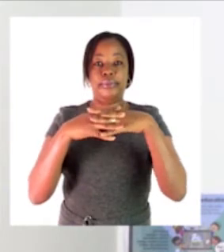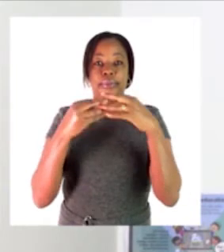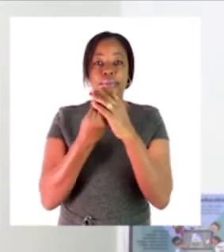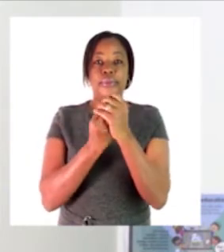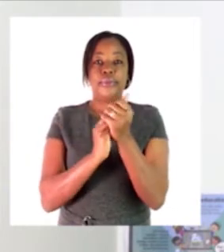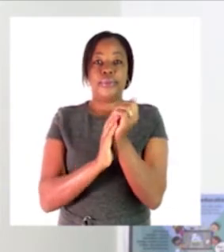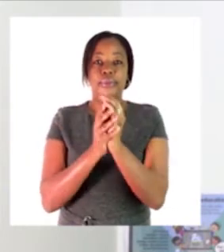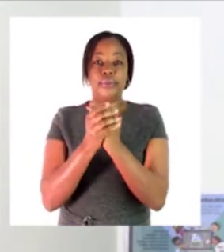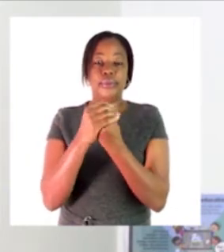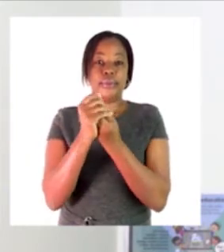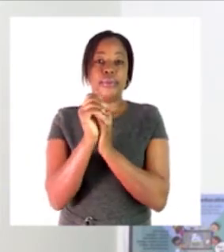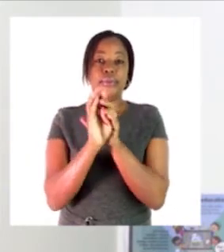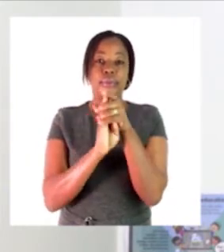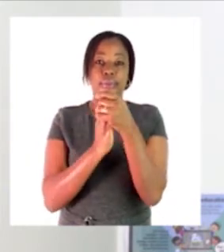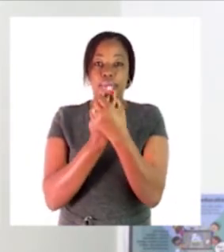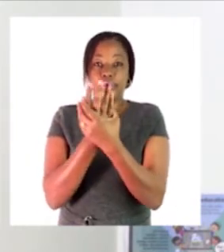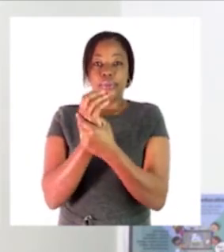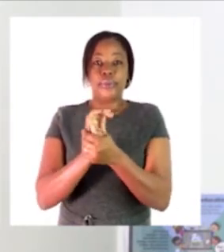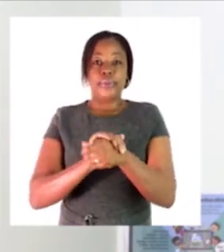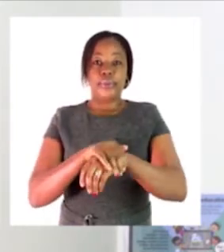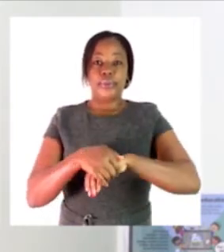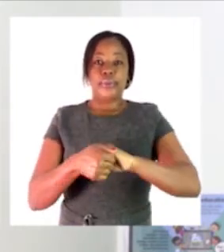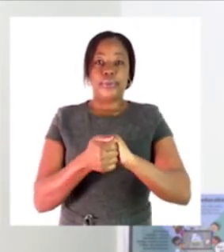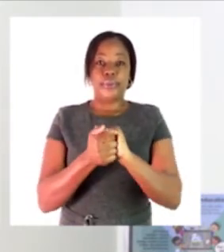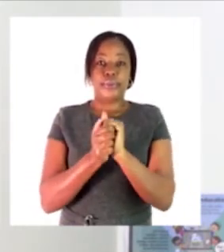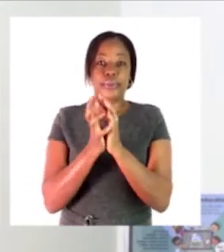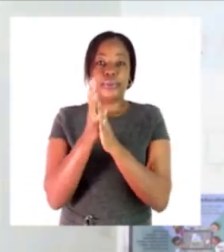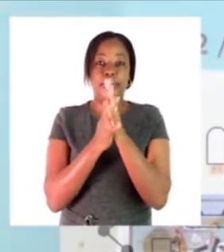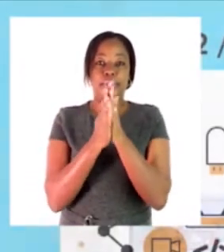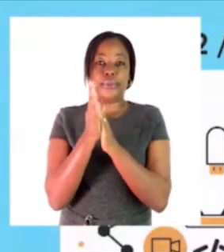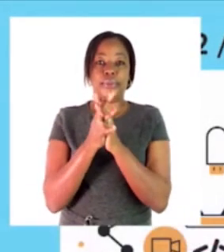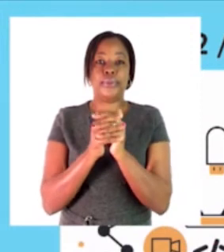make sure it is rubbed in nicely through your hands